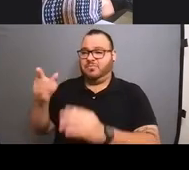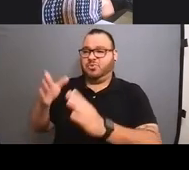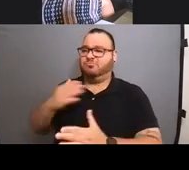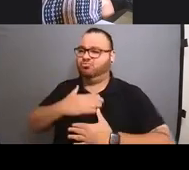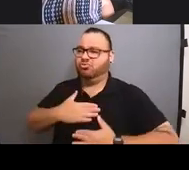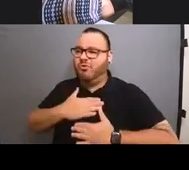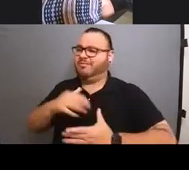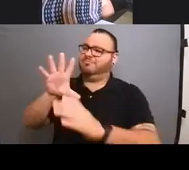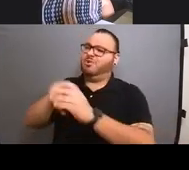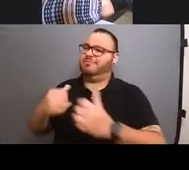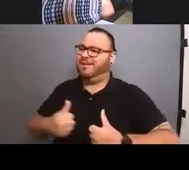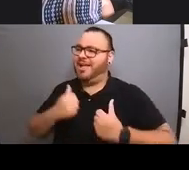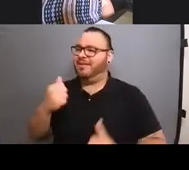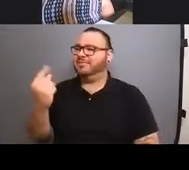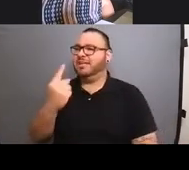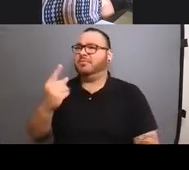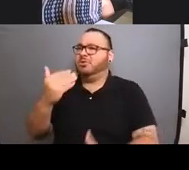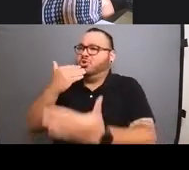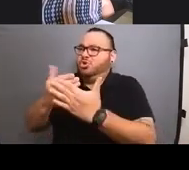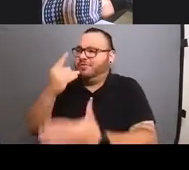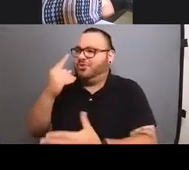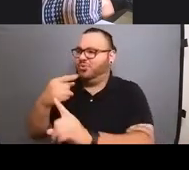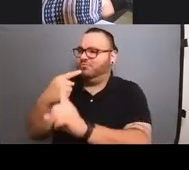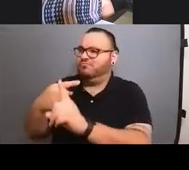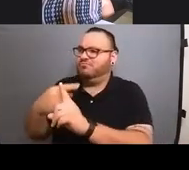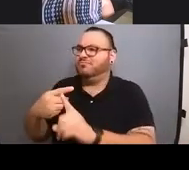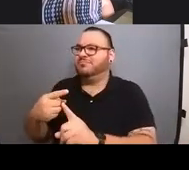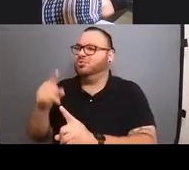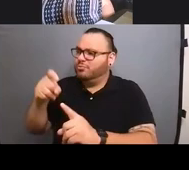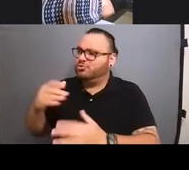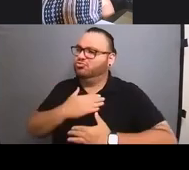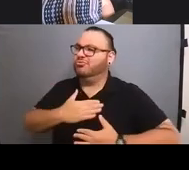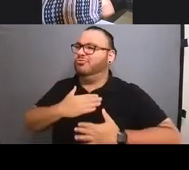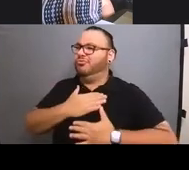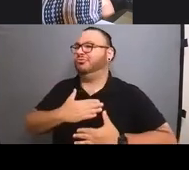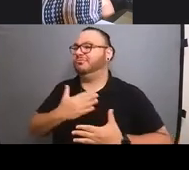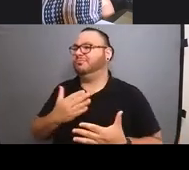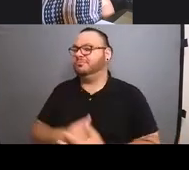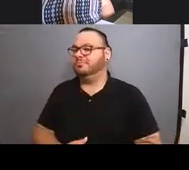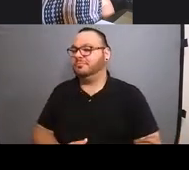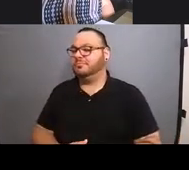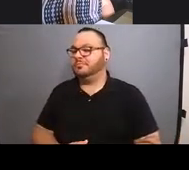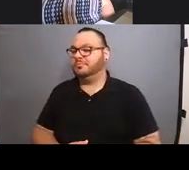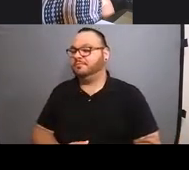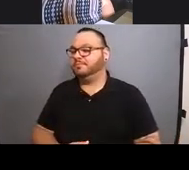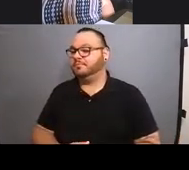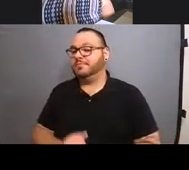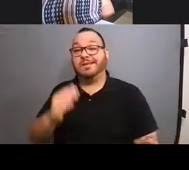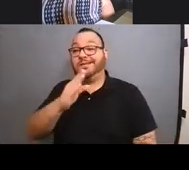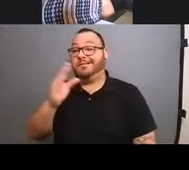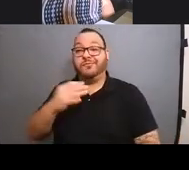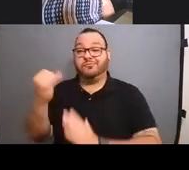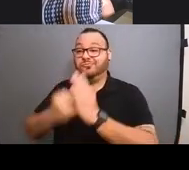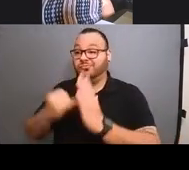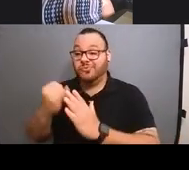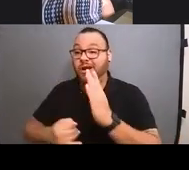It's something that's supposed to be good for you that you're supposed to enjoy. Um, I'm not going to draw a fat person